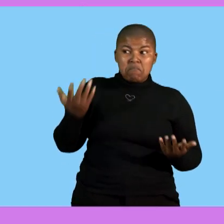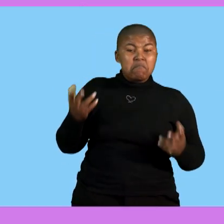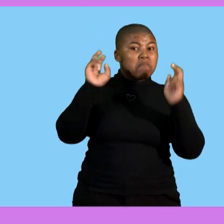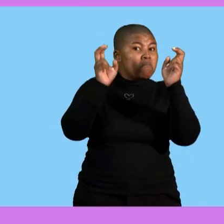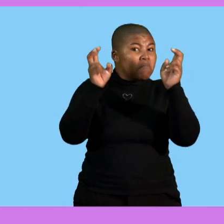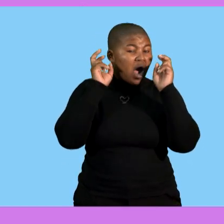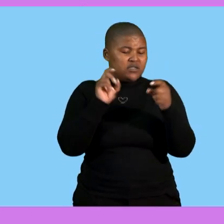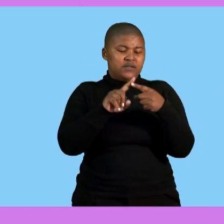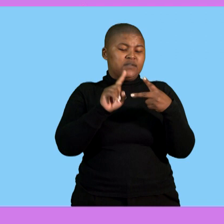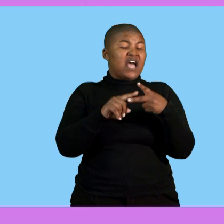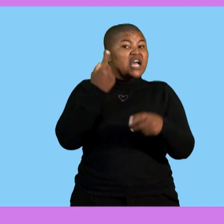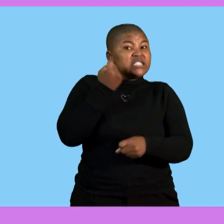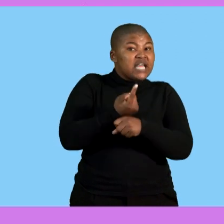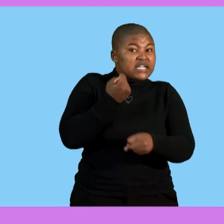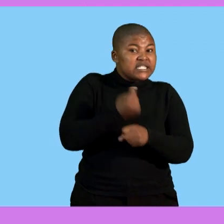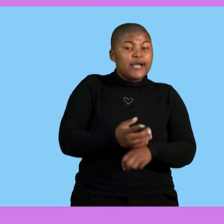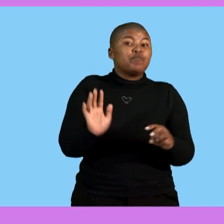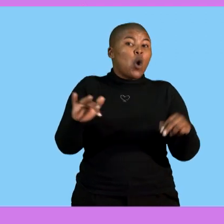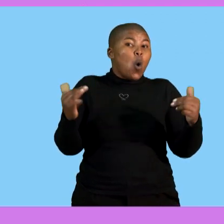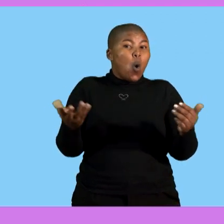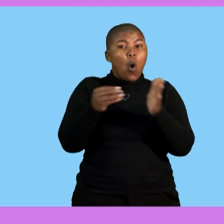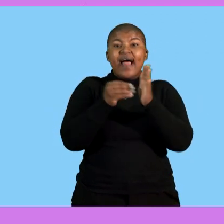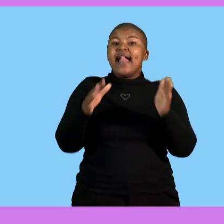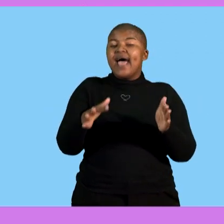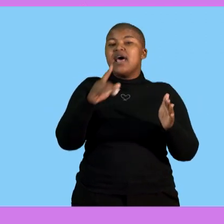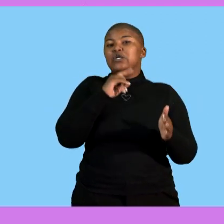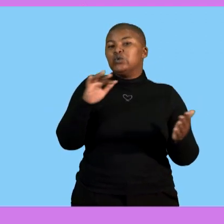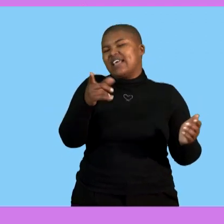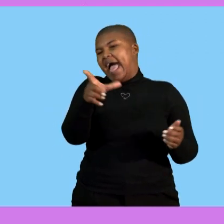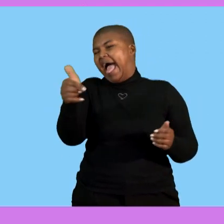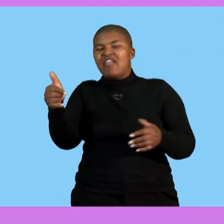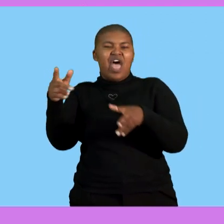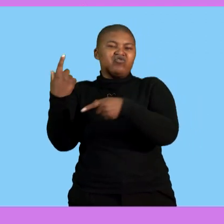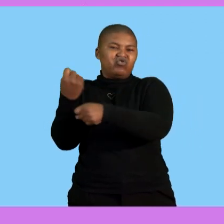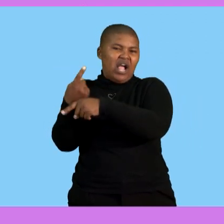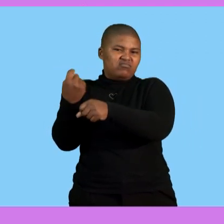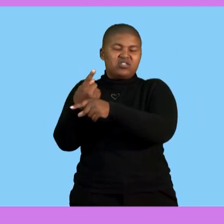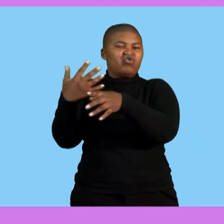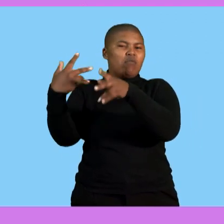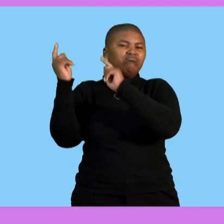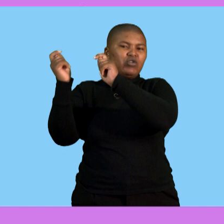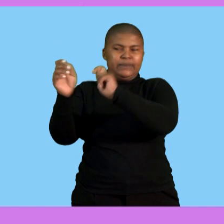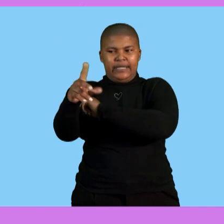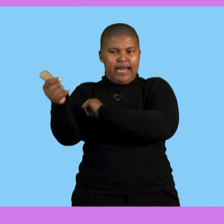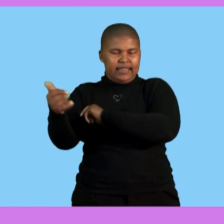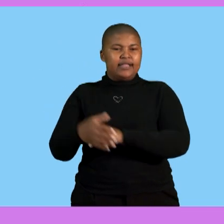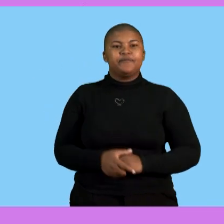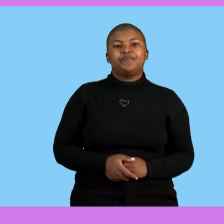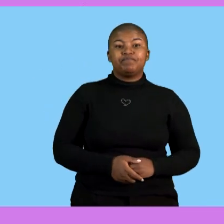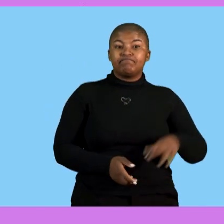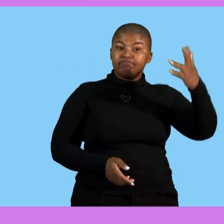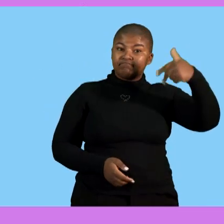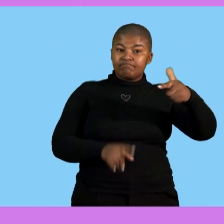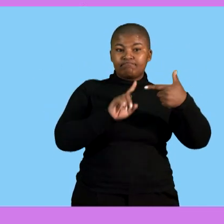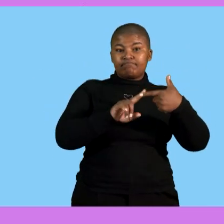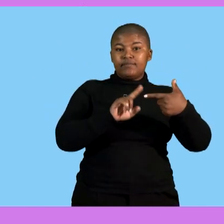It could be a bus or a taxi or the learners are traveling with other modes of transport to school. Then the